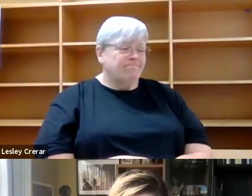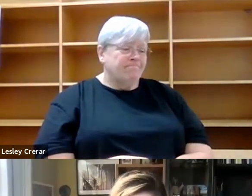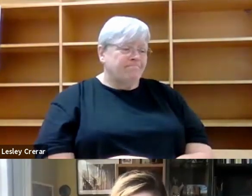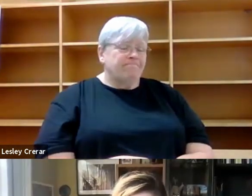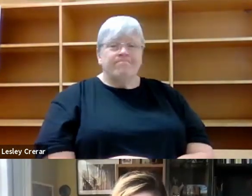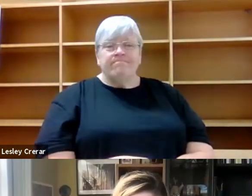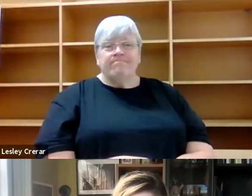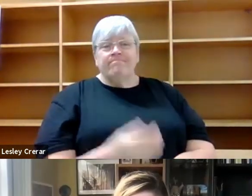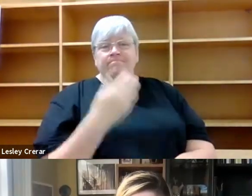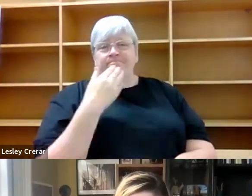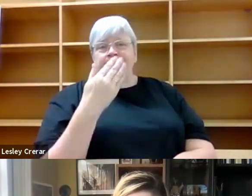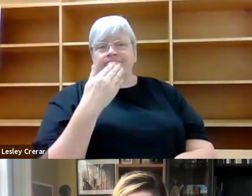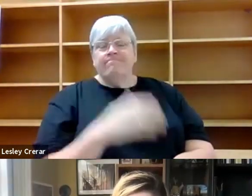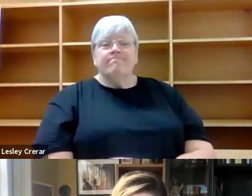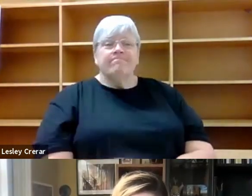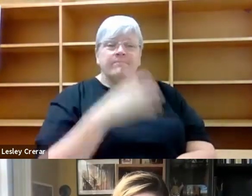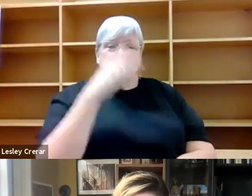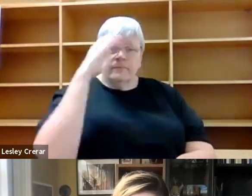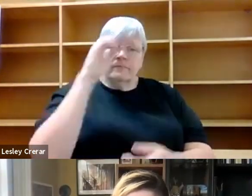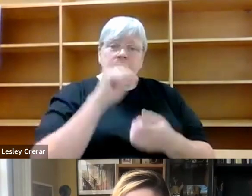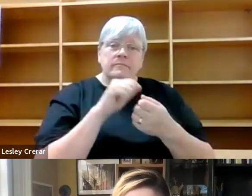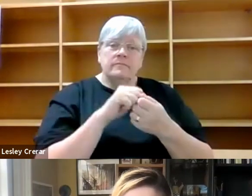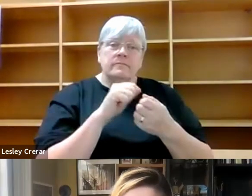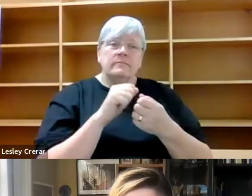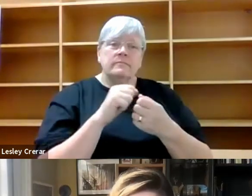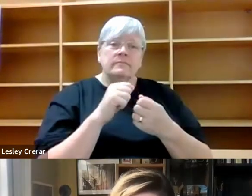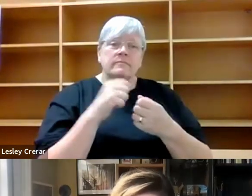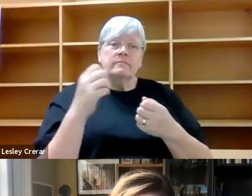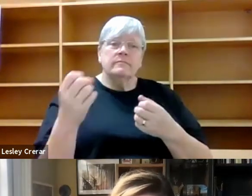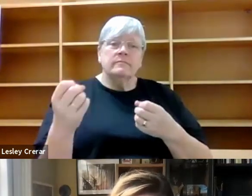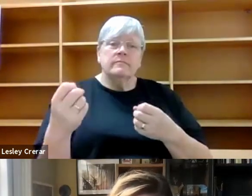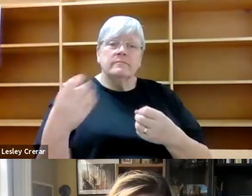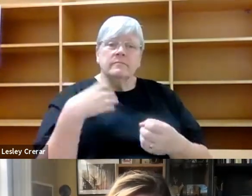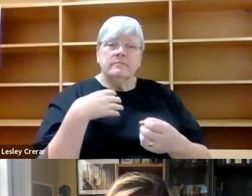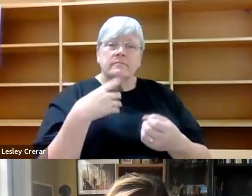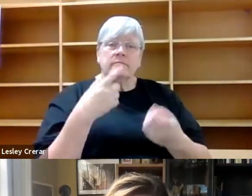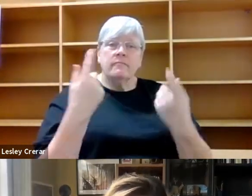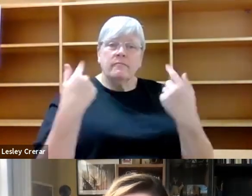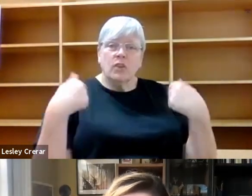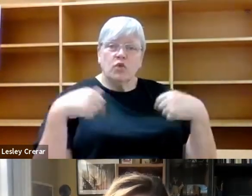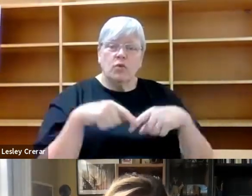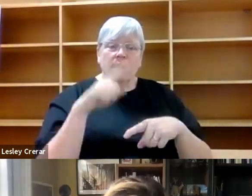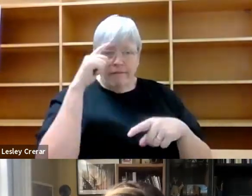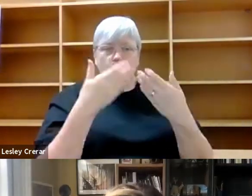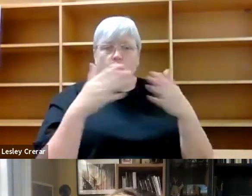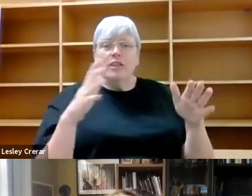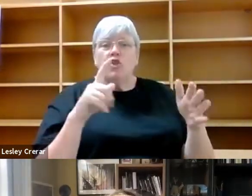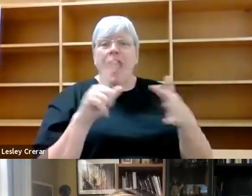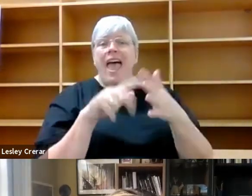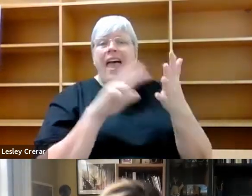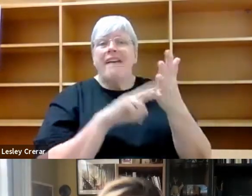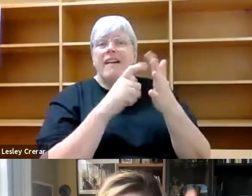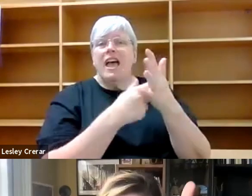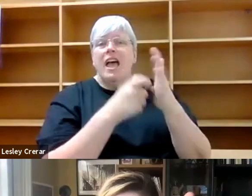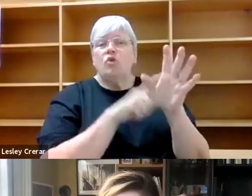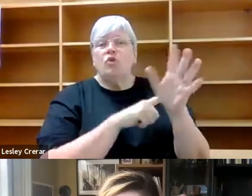That's great. Thank you. Um, just to remind you that, um, you've actually sent those messages to us. So if you could just type them to everyone, if you